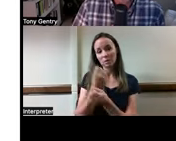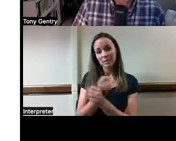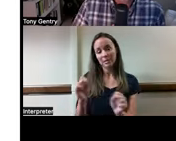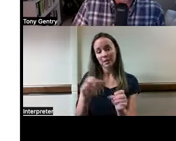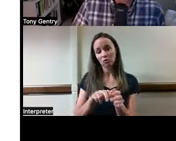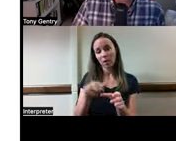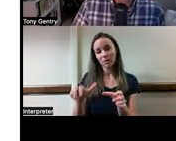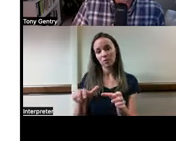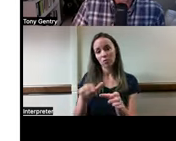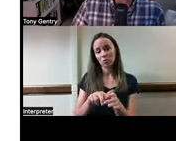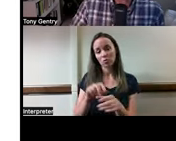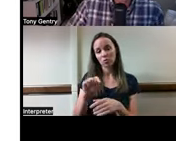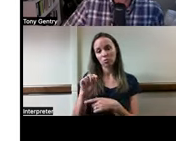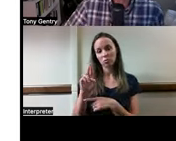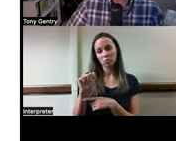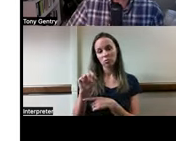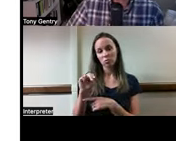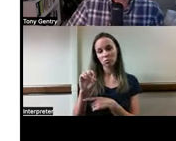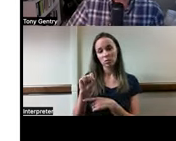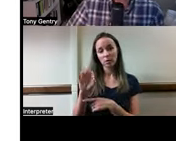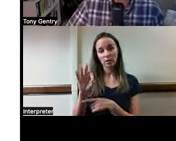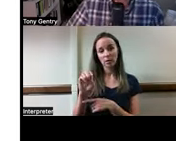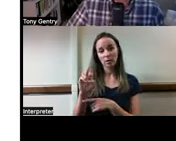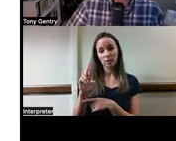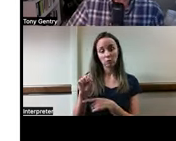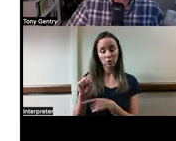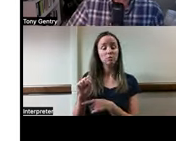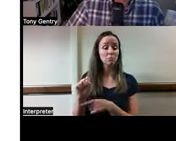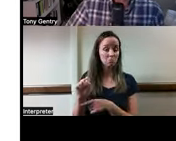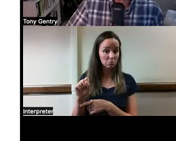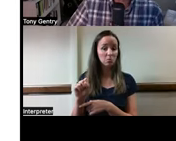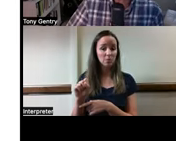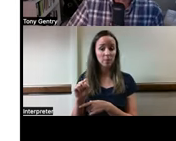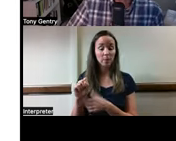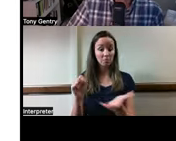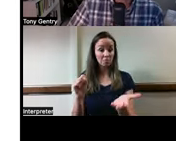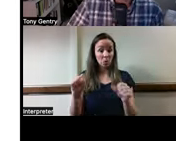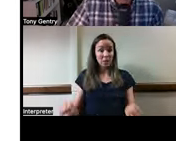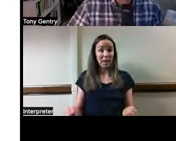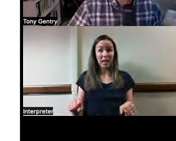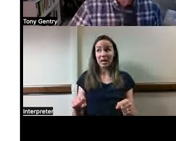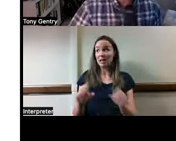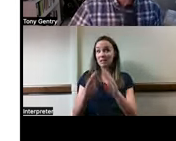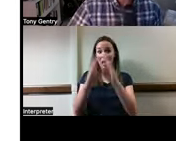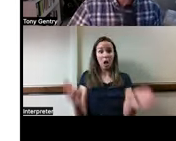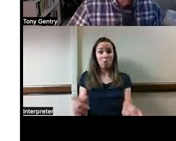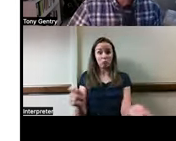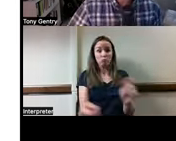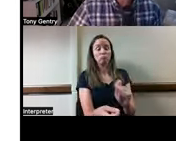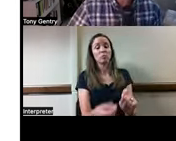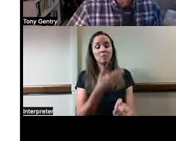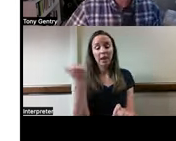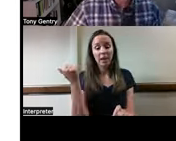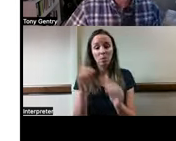bringing that quest that situation into into the arrangement to see if it can we make the home safer for this person by teaching them